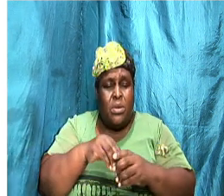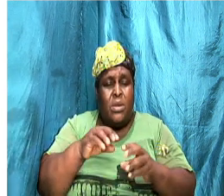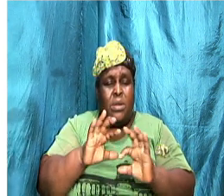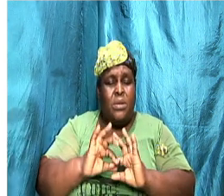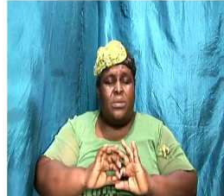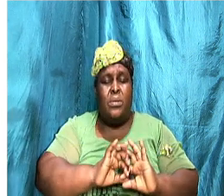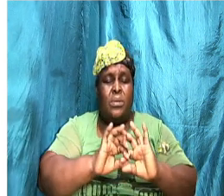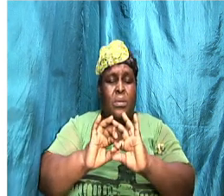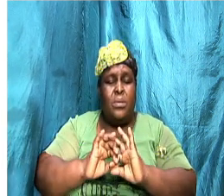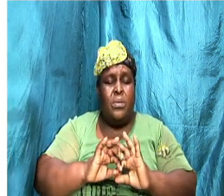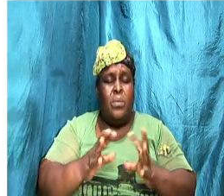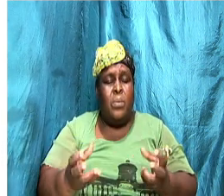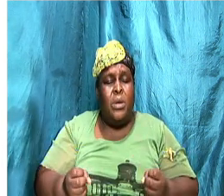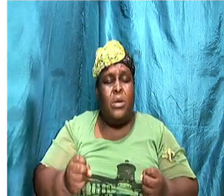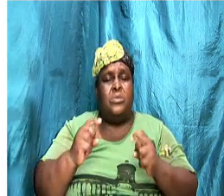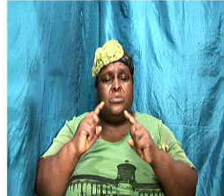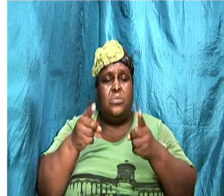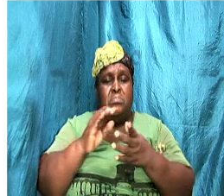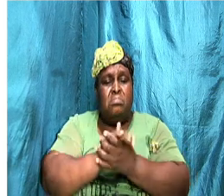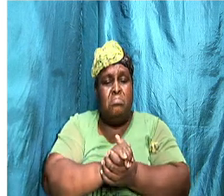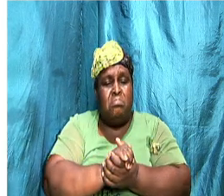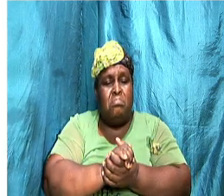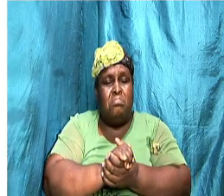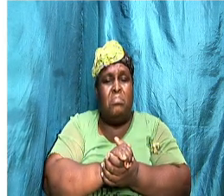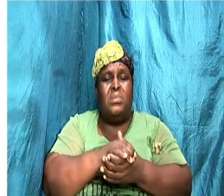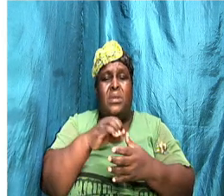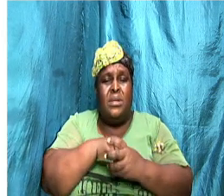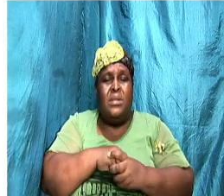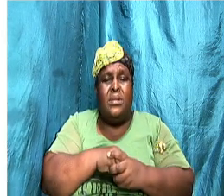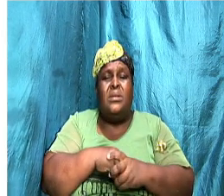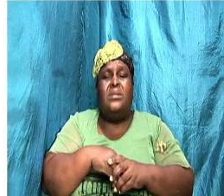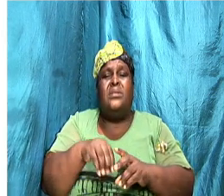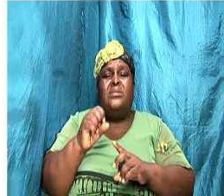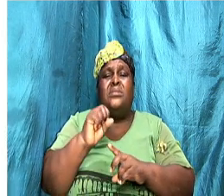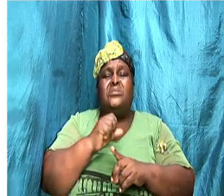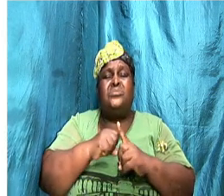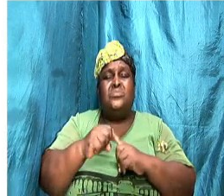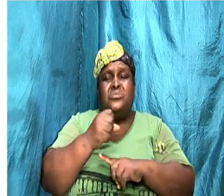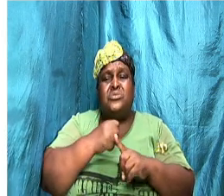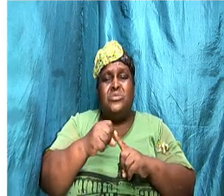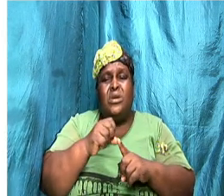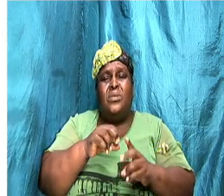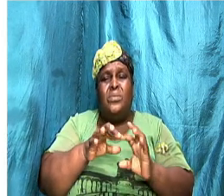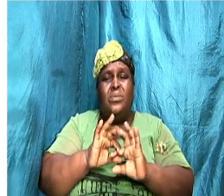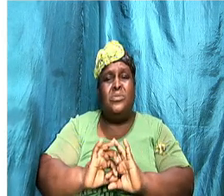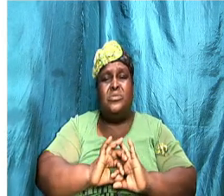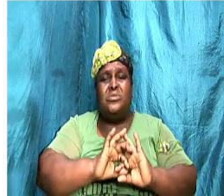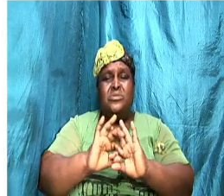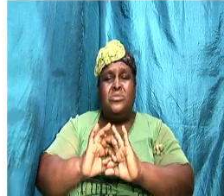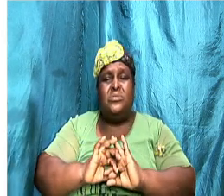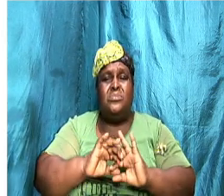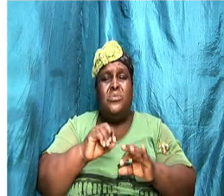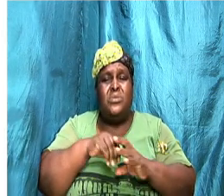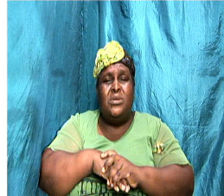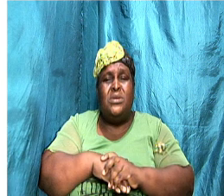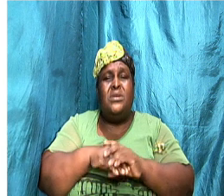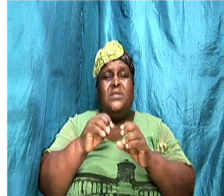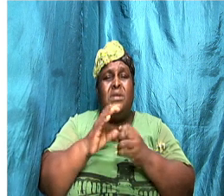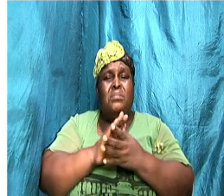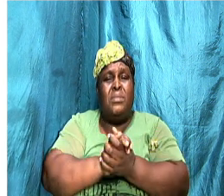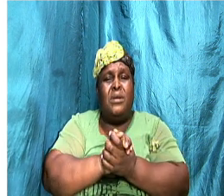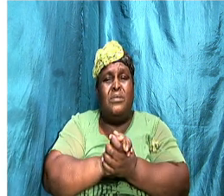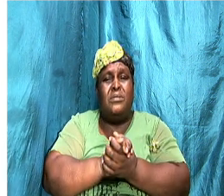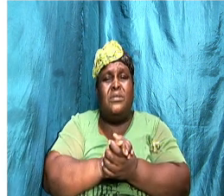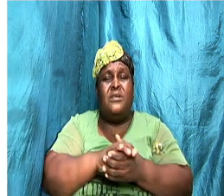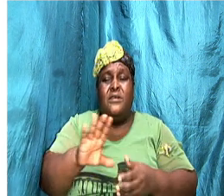to get married as individuals in our social relationship individuals within our marriages we are going to find out